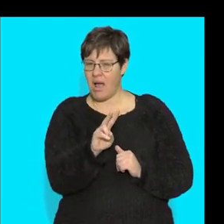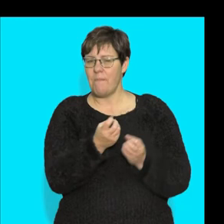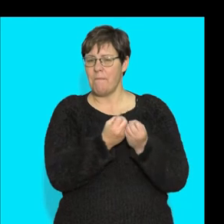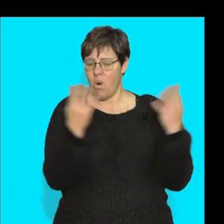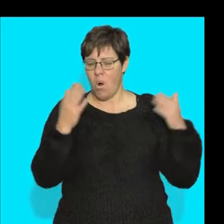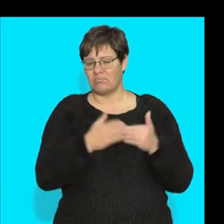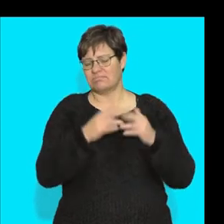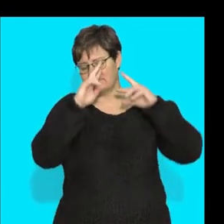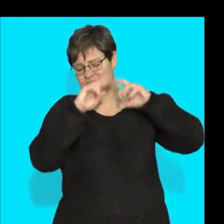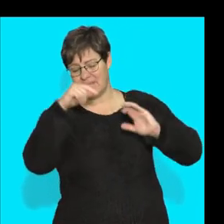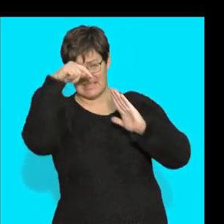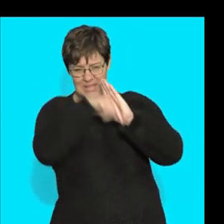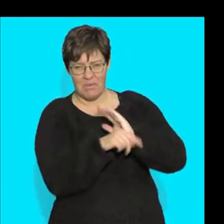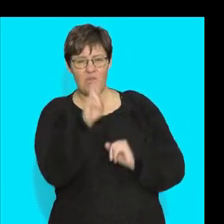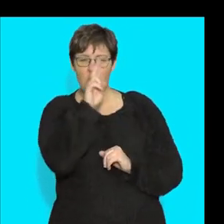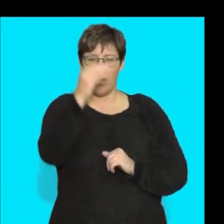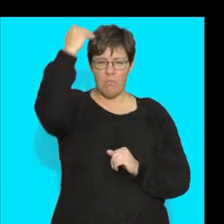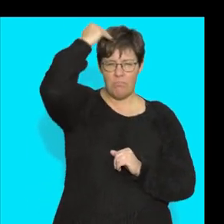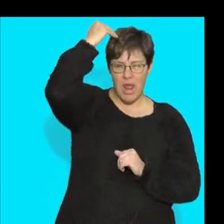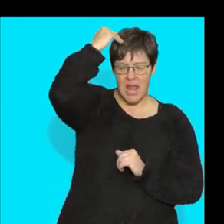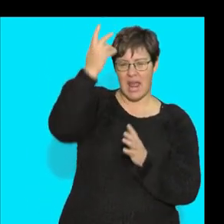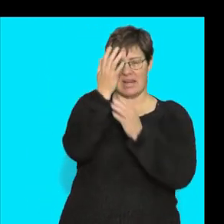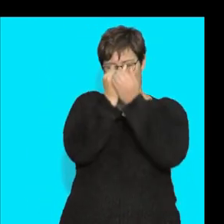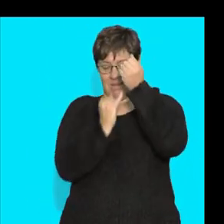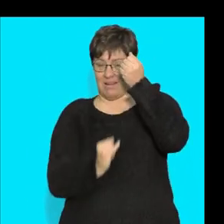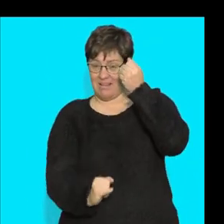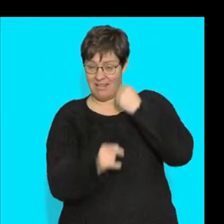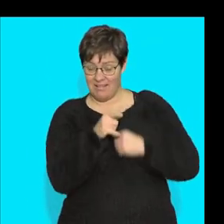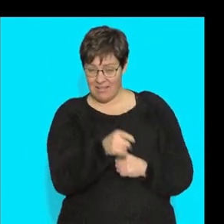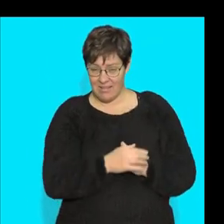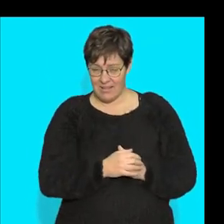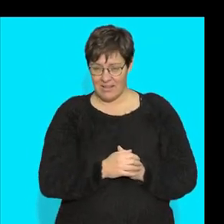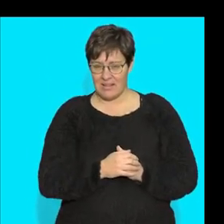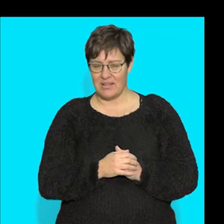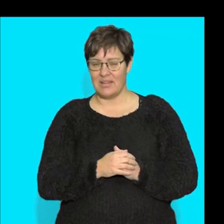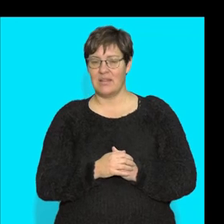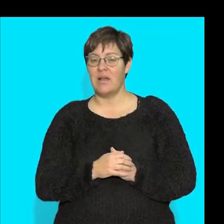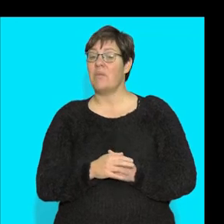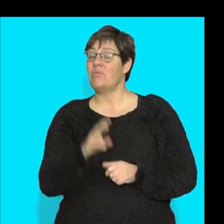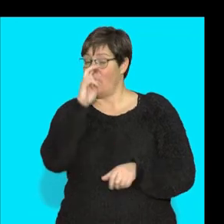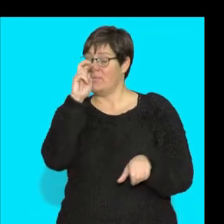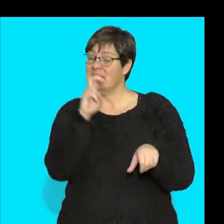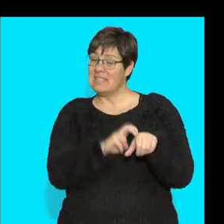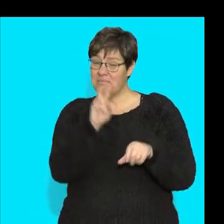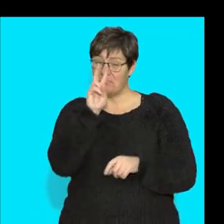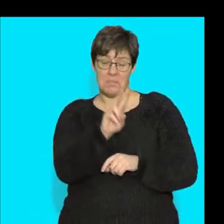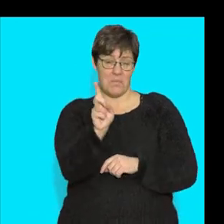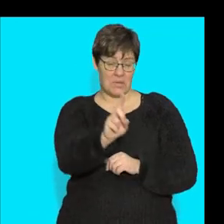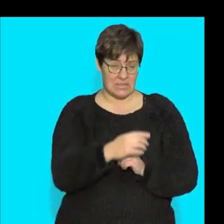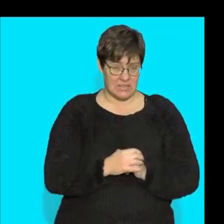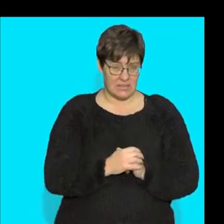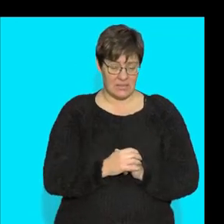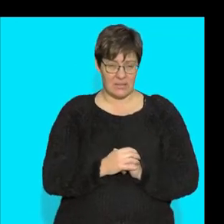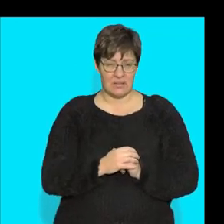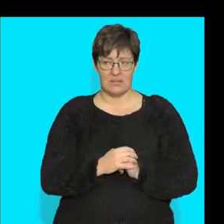more when you look at the brain and the spinal cord, but the one thing you do need to see is that there are